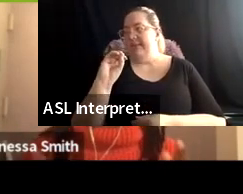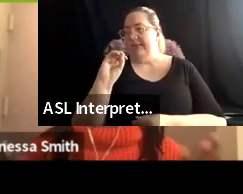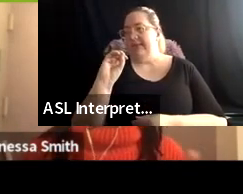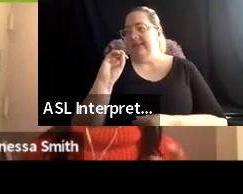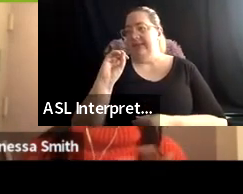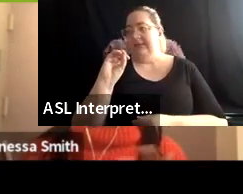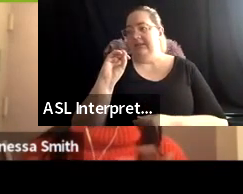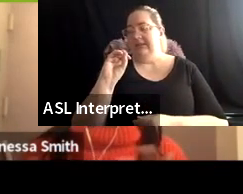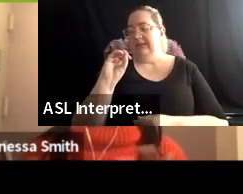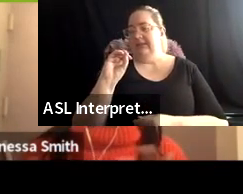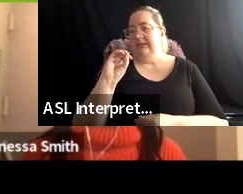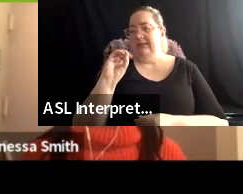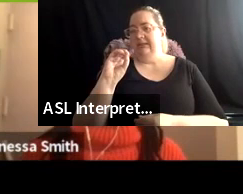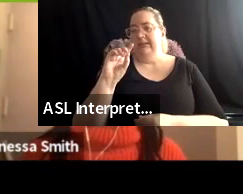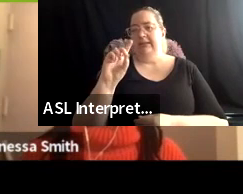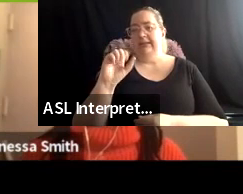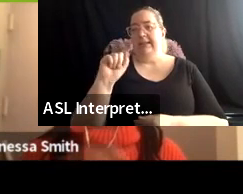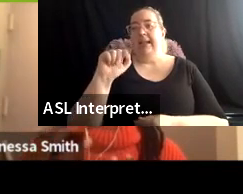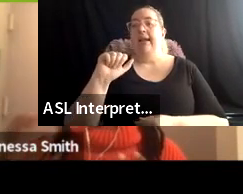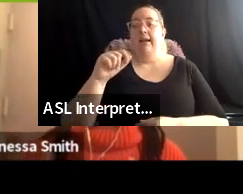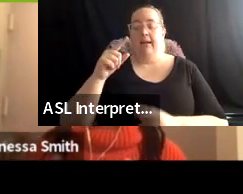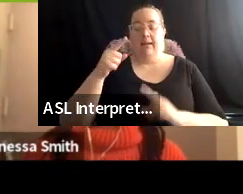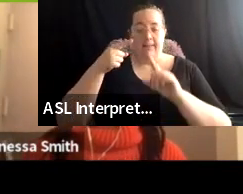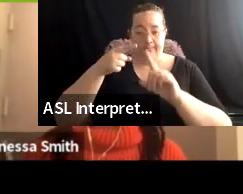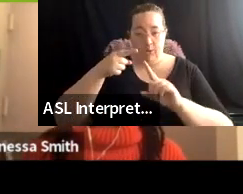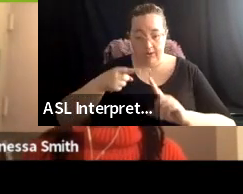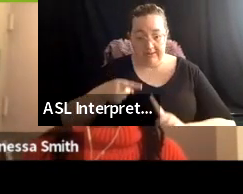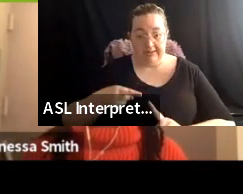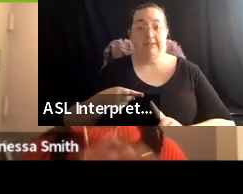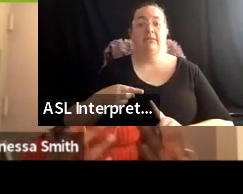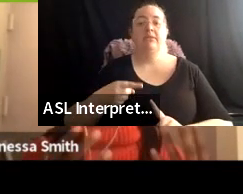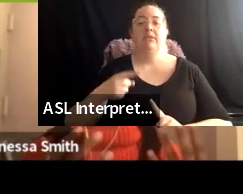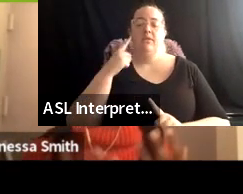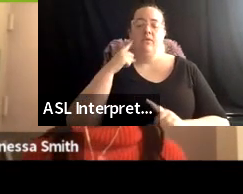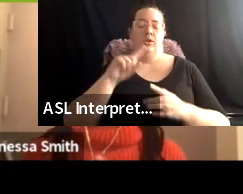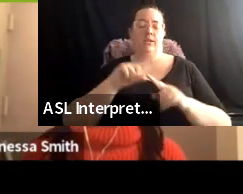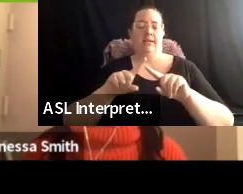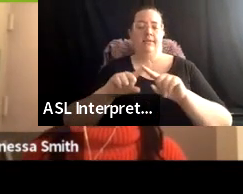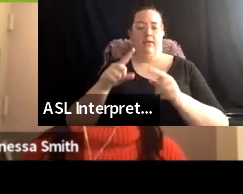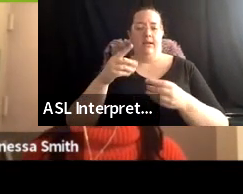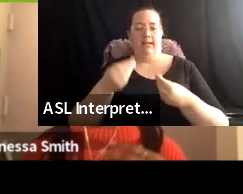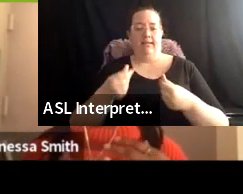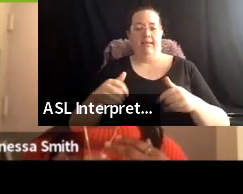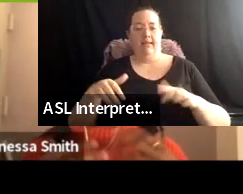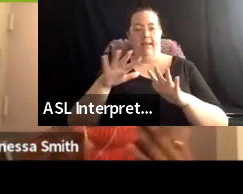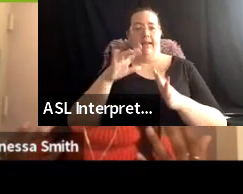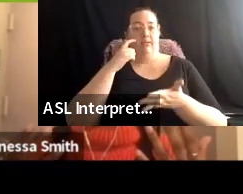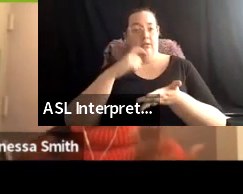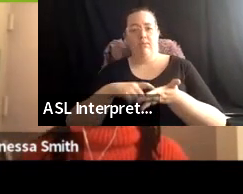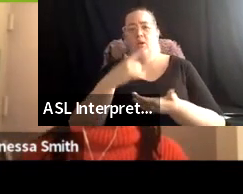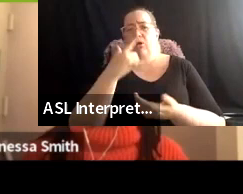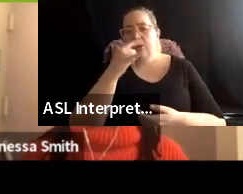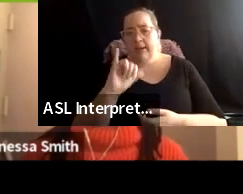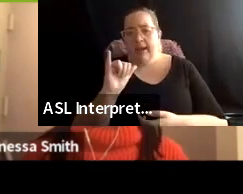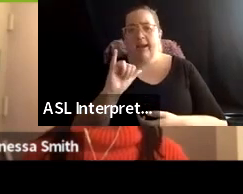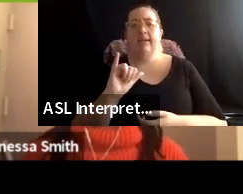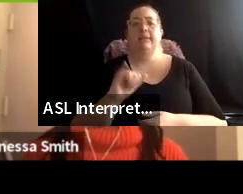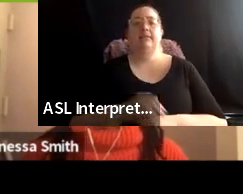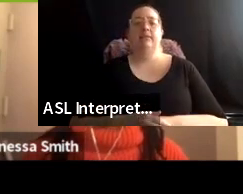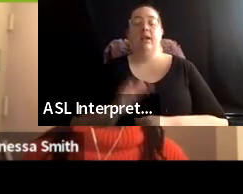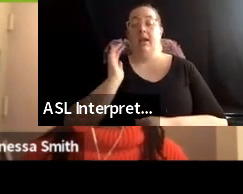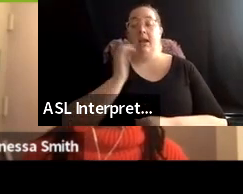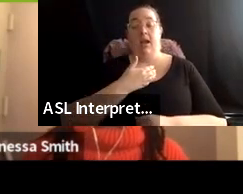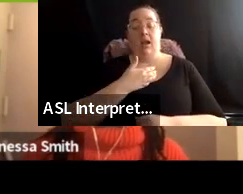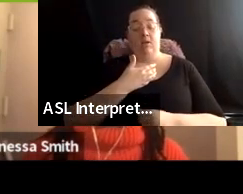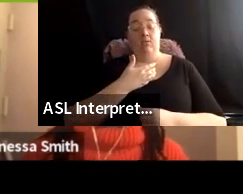70 data points, basically, if you will, of, of different land acknowledgements, uh, what they looked like, our assessments of them